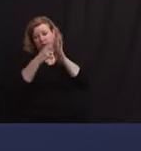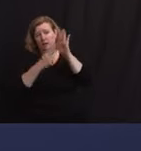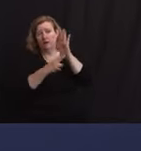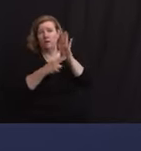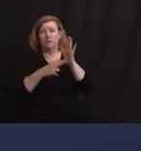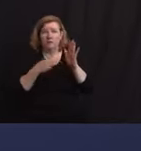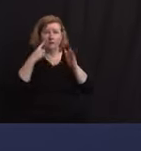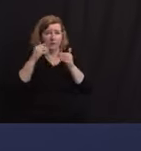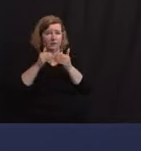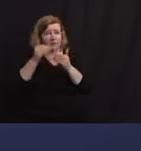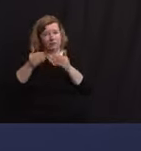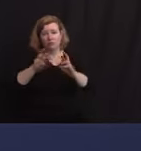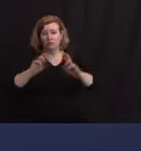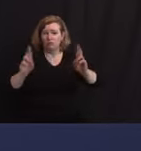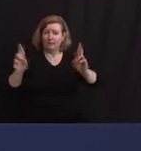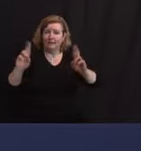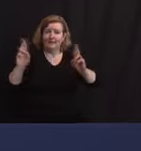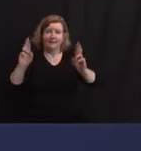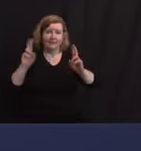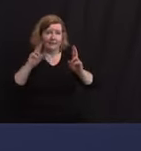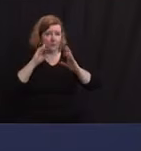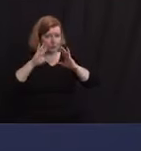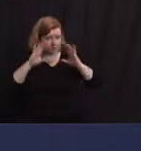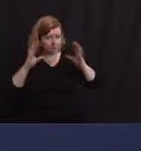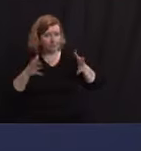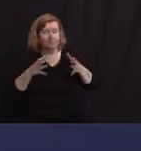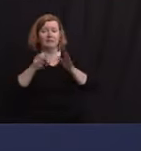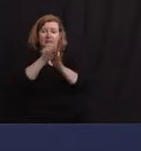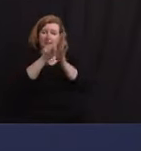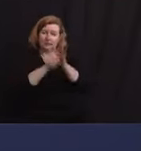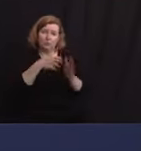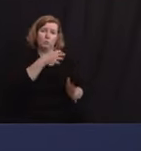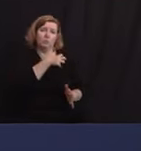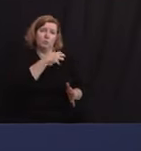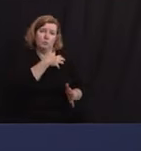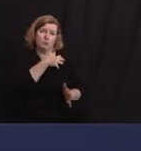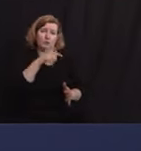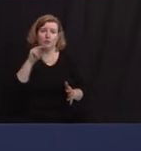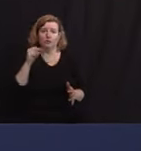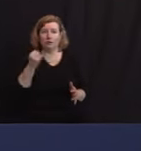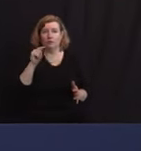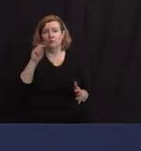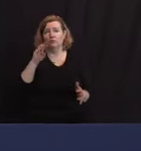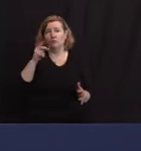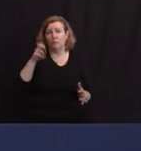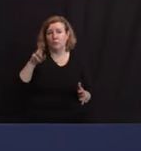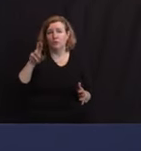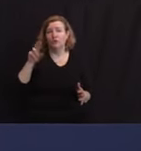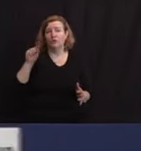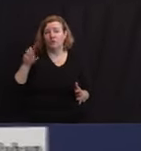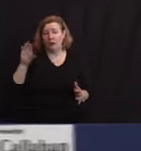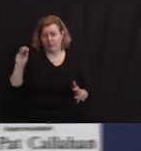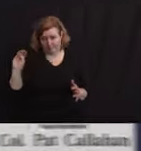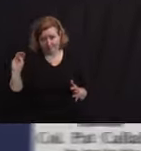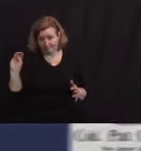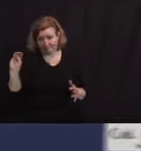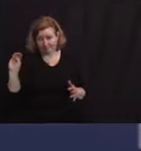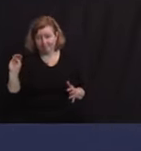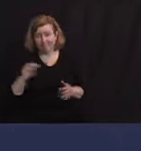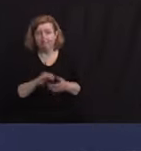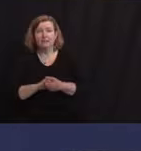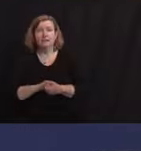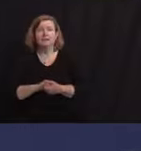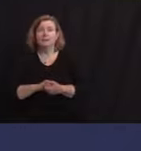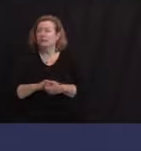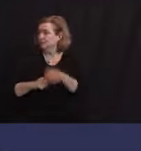century of service to the great state of New Jersey. njtrooper.com. Thanks, Governor. And, Pat, we've got a